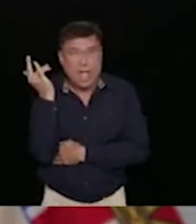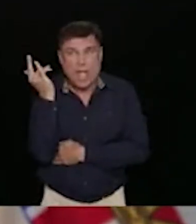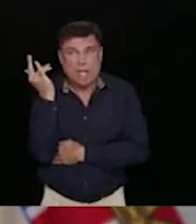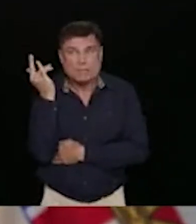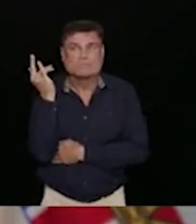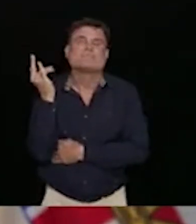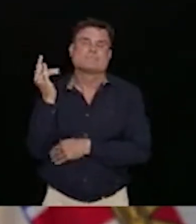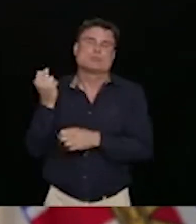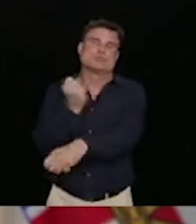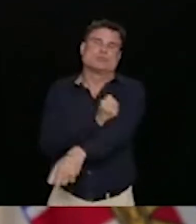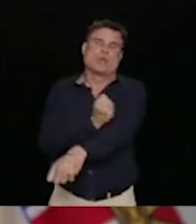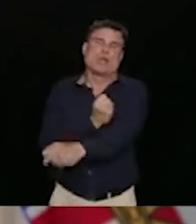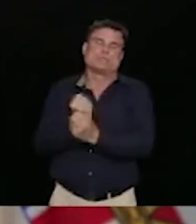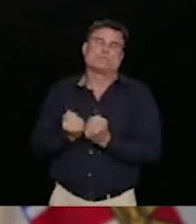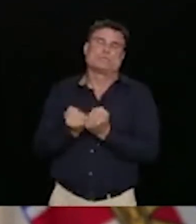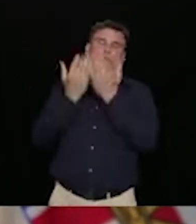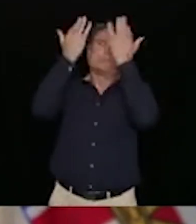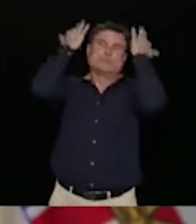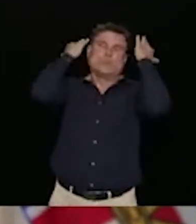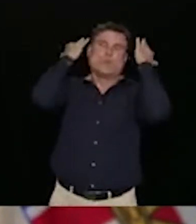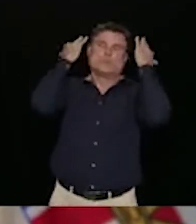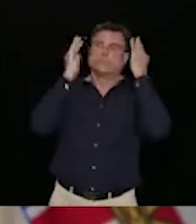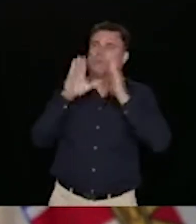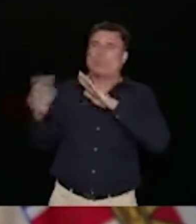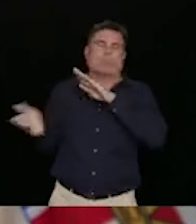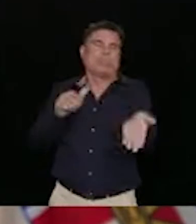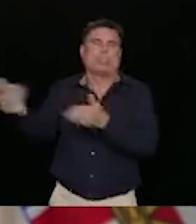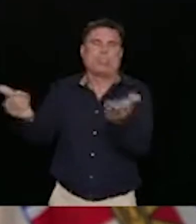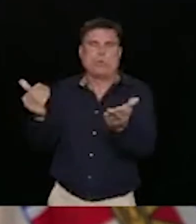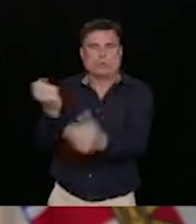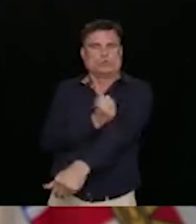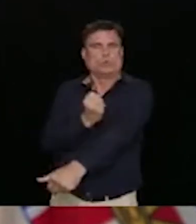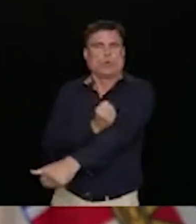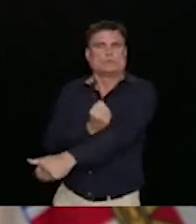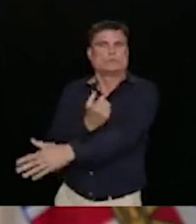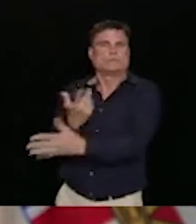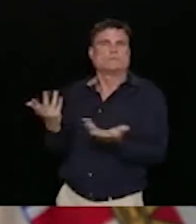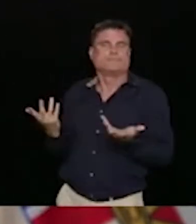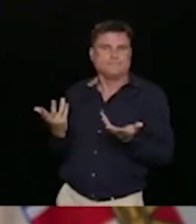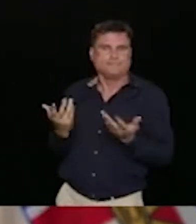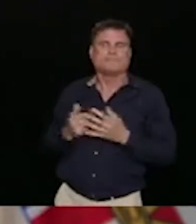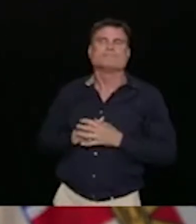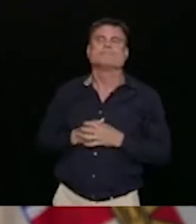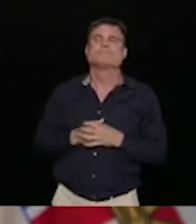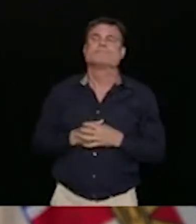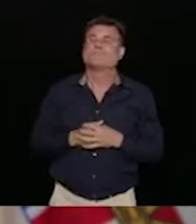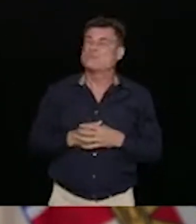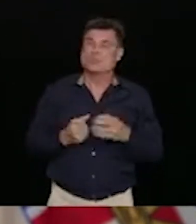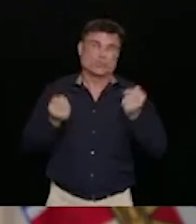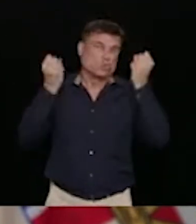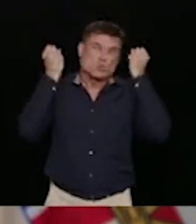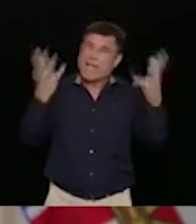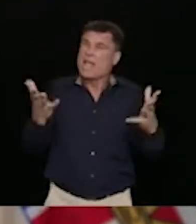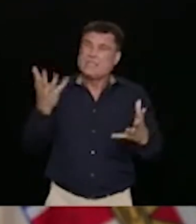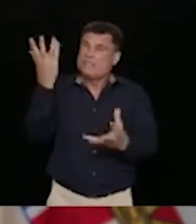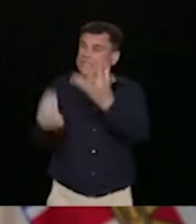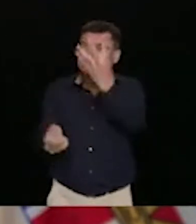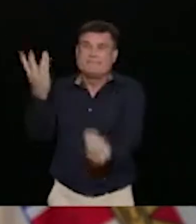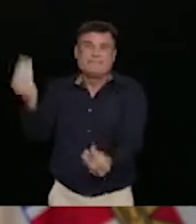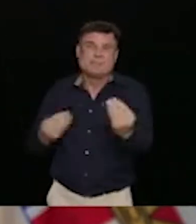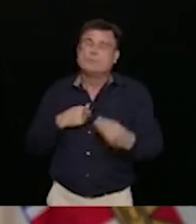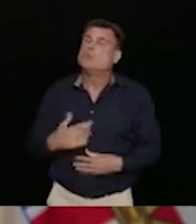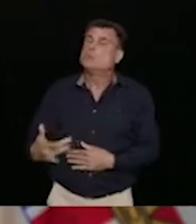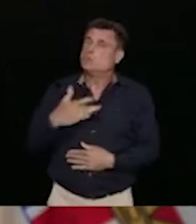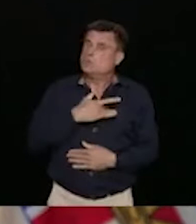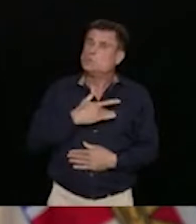175 of our brothers and sisters, our family, our friends, our community members died in